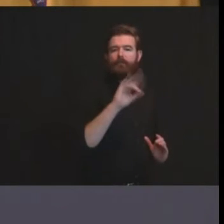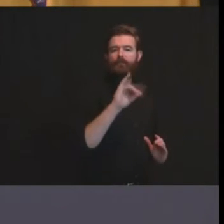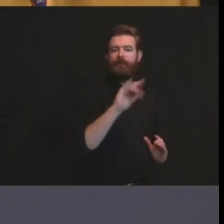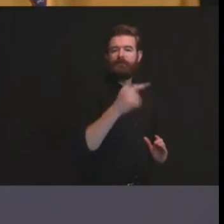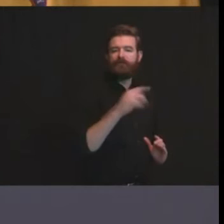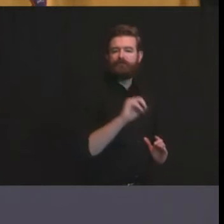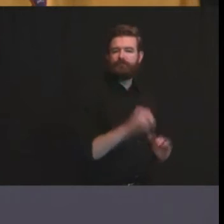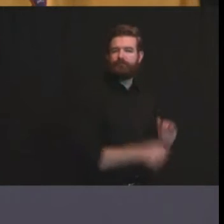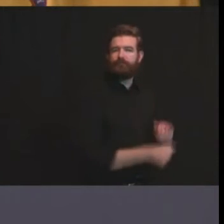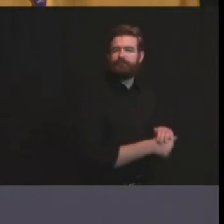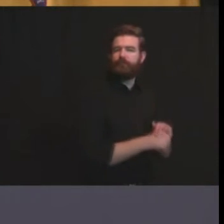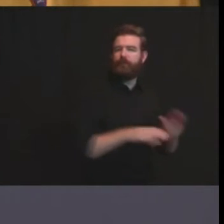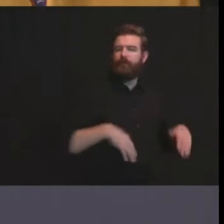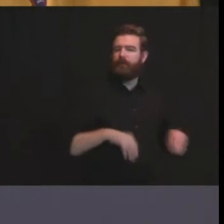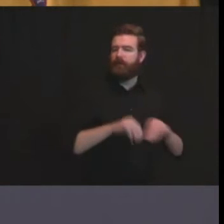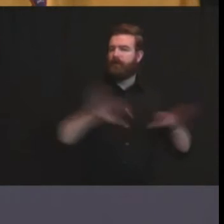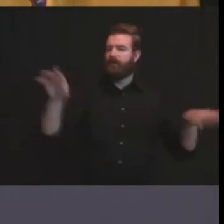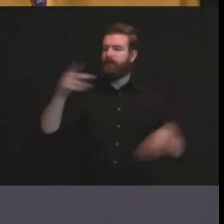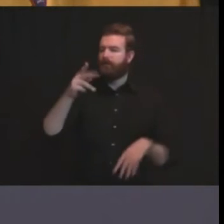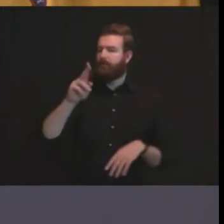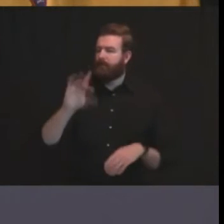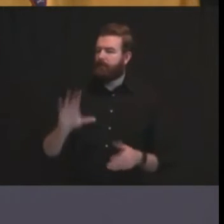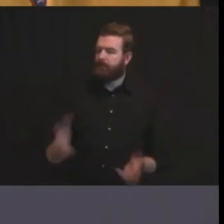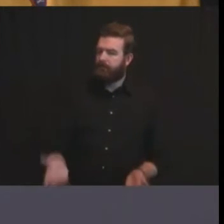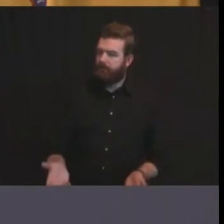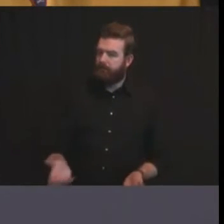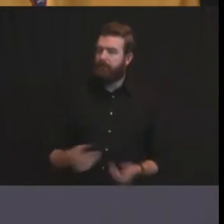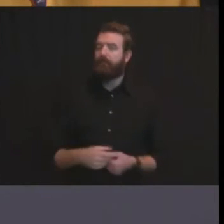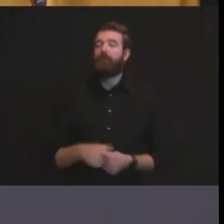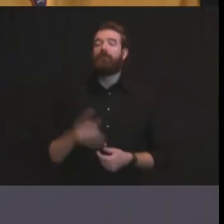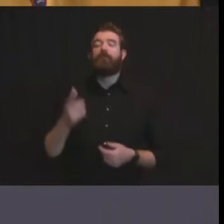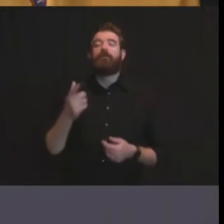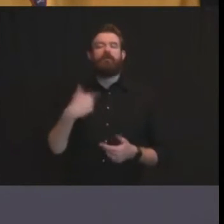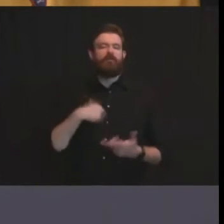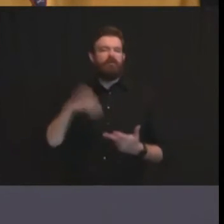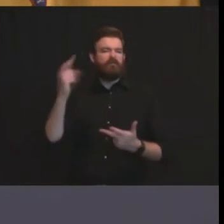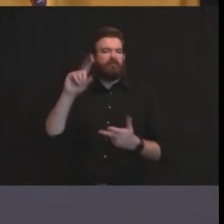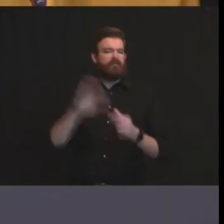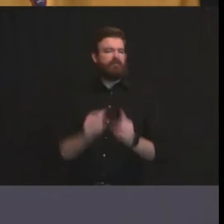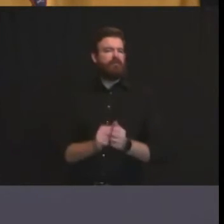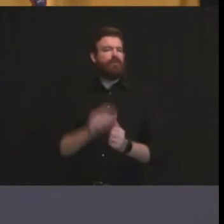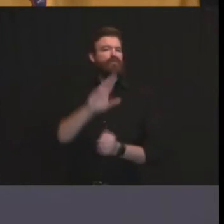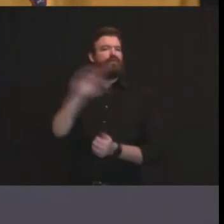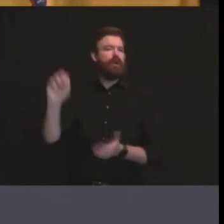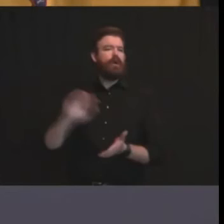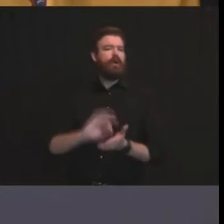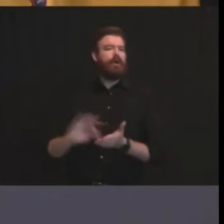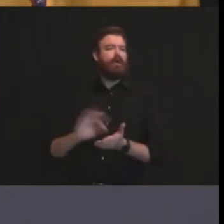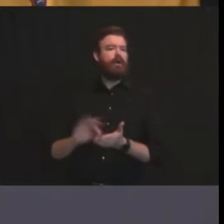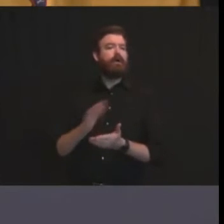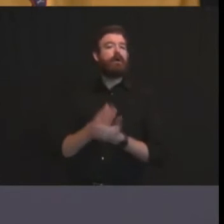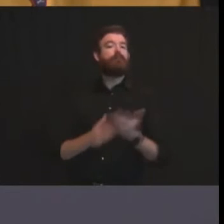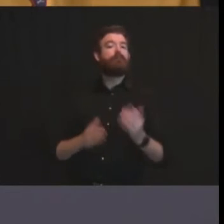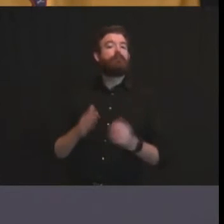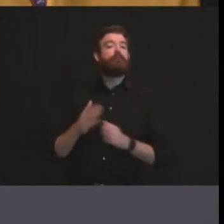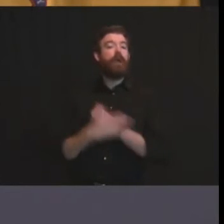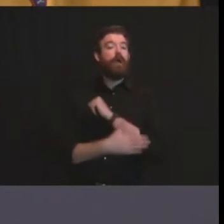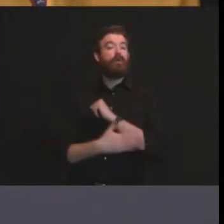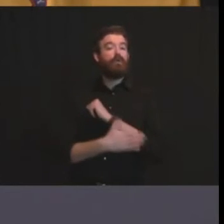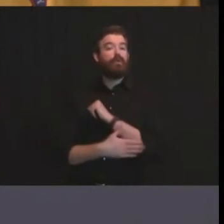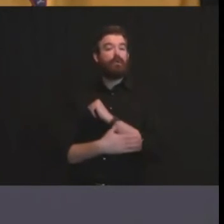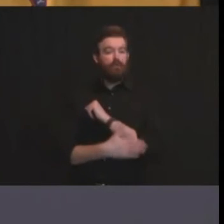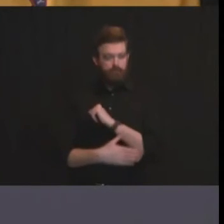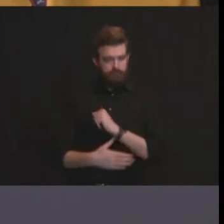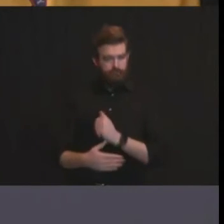deadline which is also today because now you have a situation where counties might be certifying after the deadline to file for a recount has passed